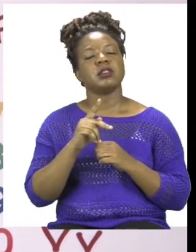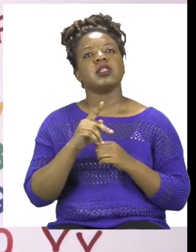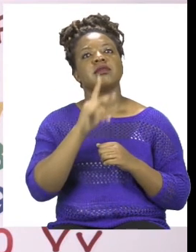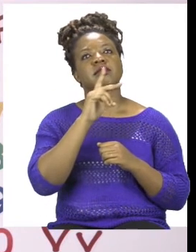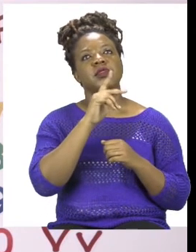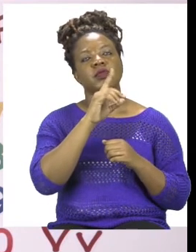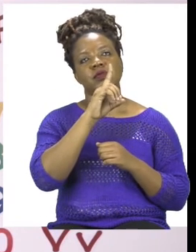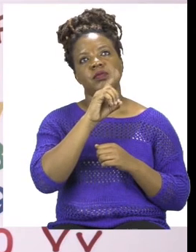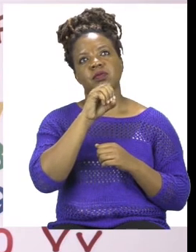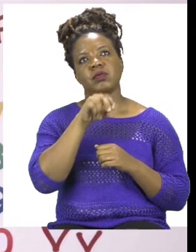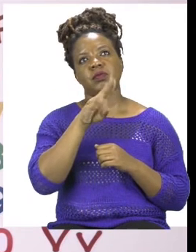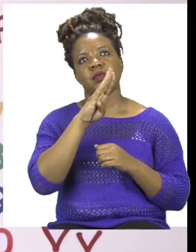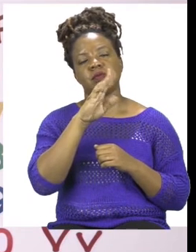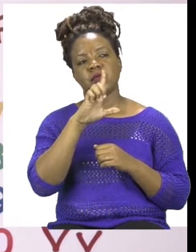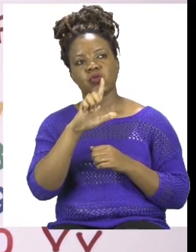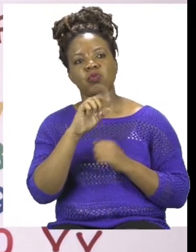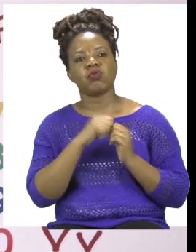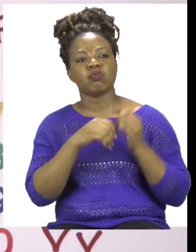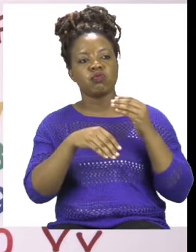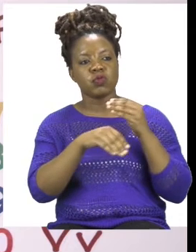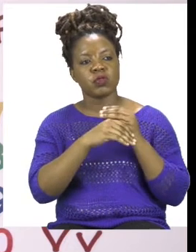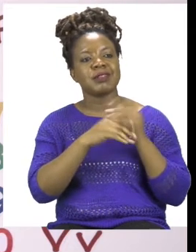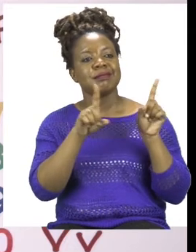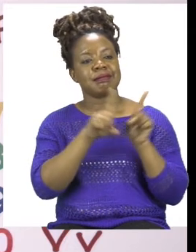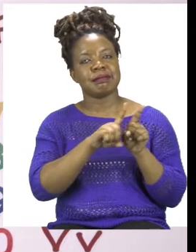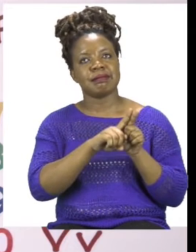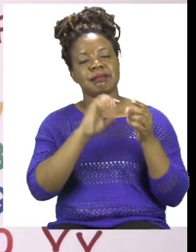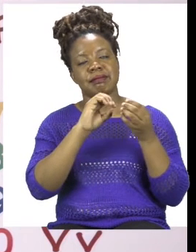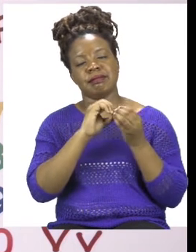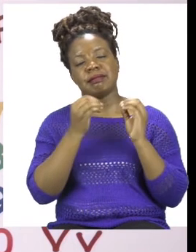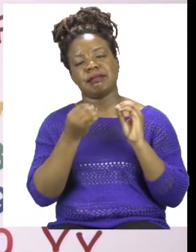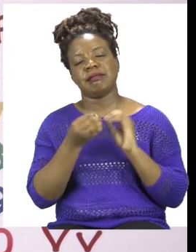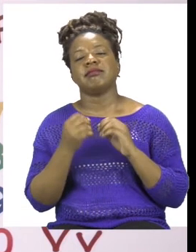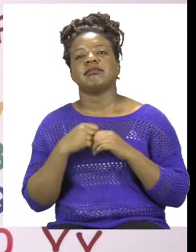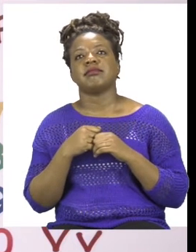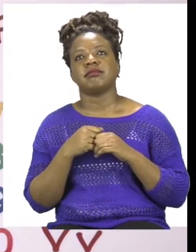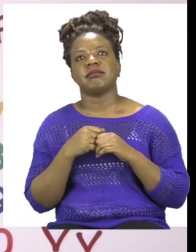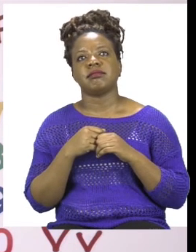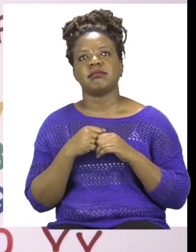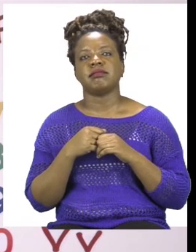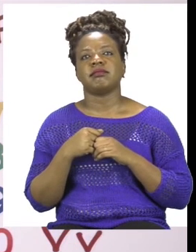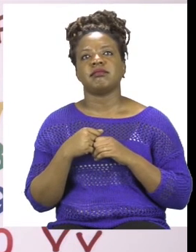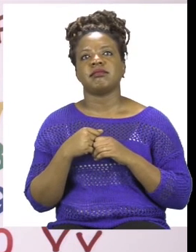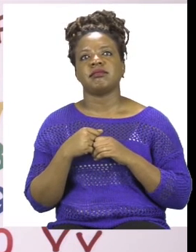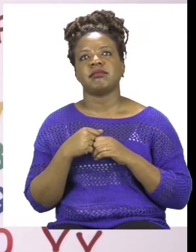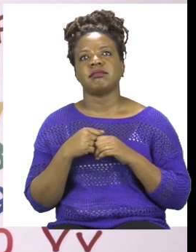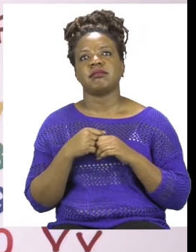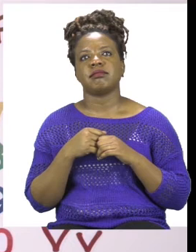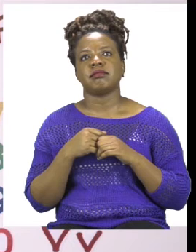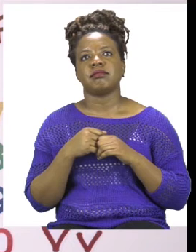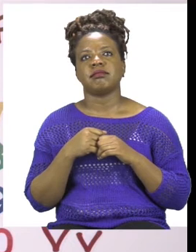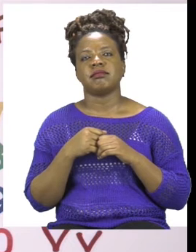itself. 2, what we do when we are halving, where we take the number, take two boxes and share